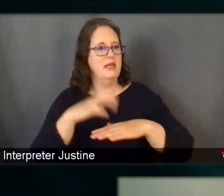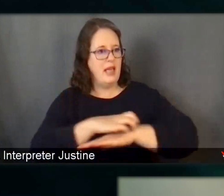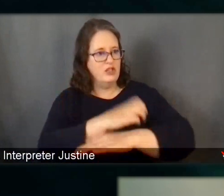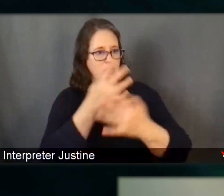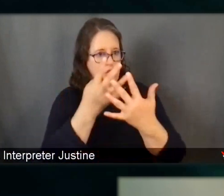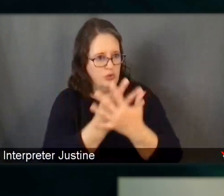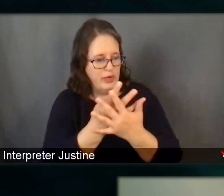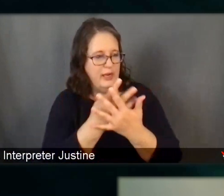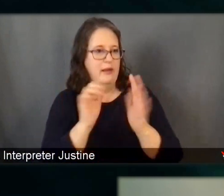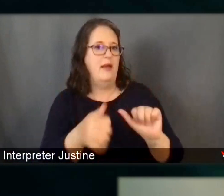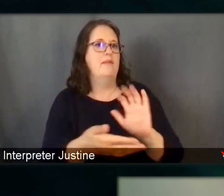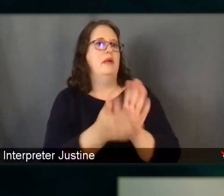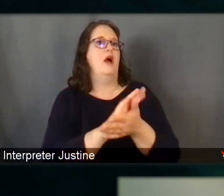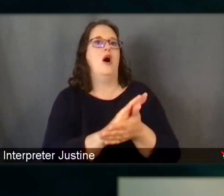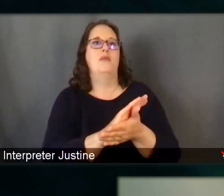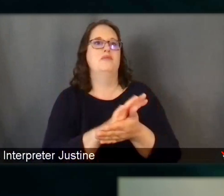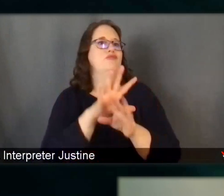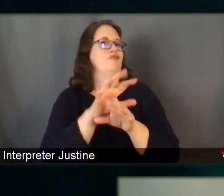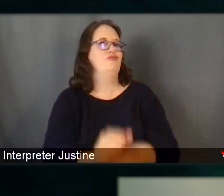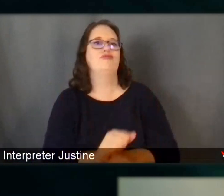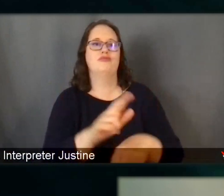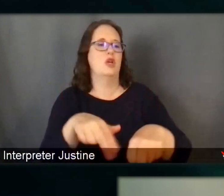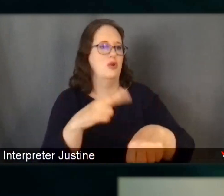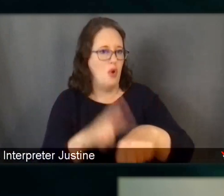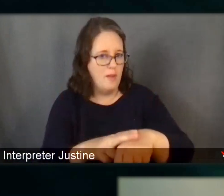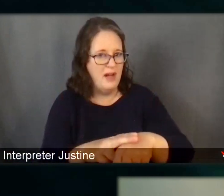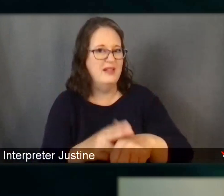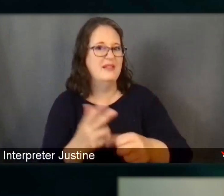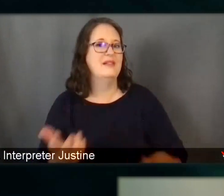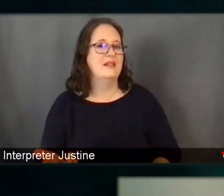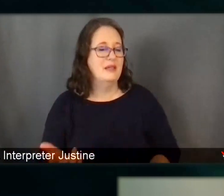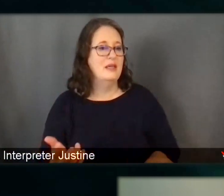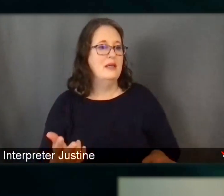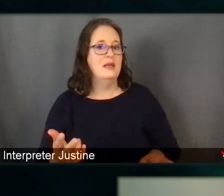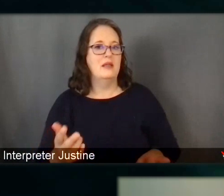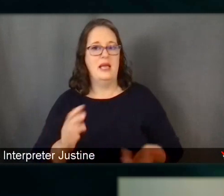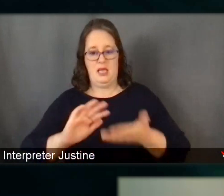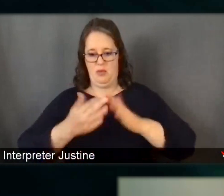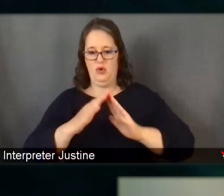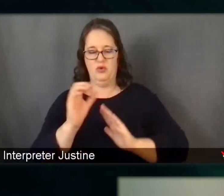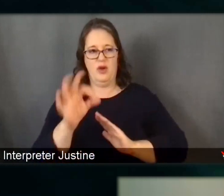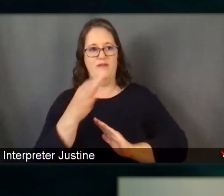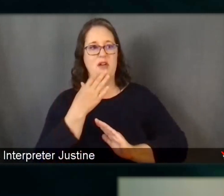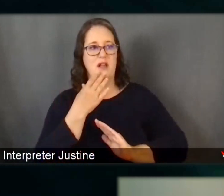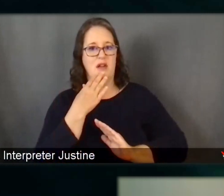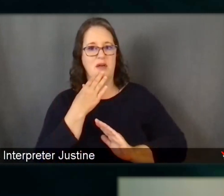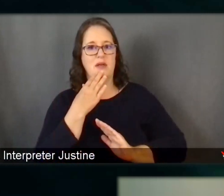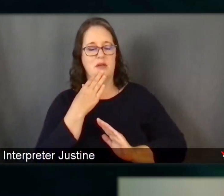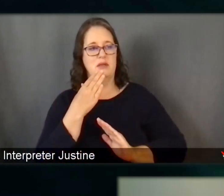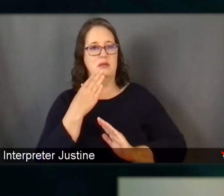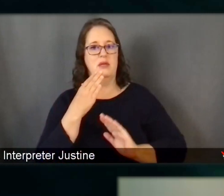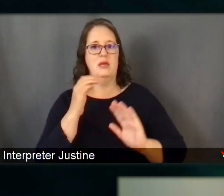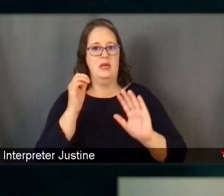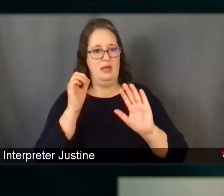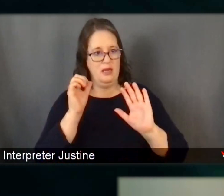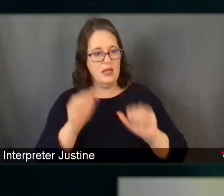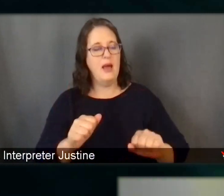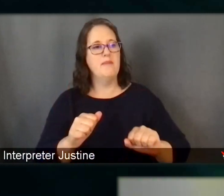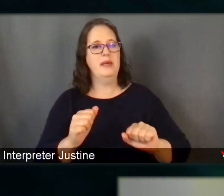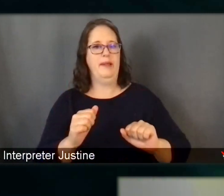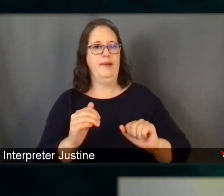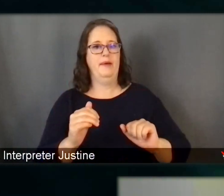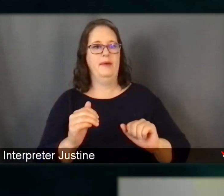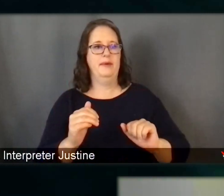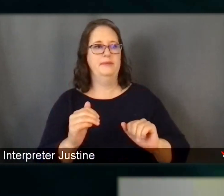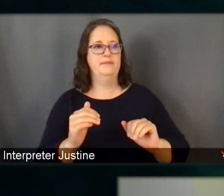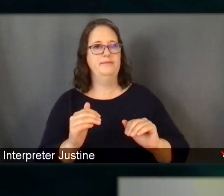underrepresented in this way and who may also be overrepresented by, by cancer burden in their communities.